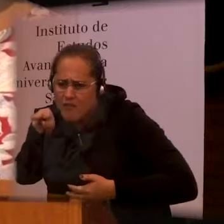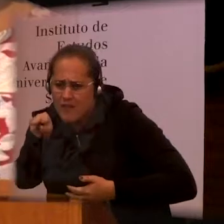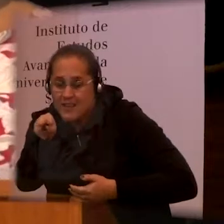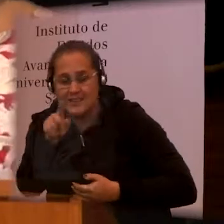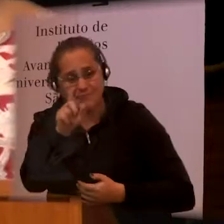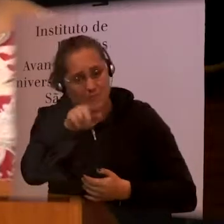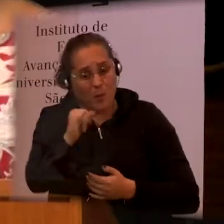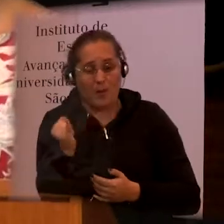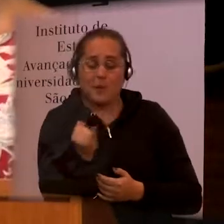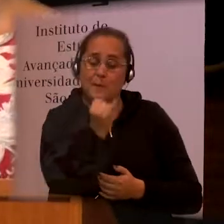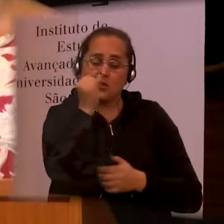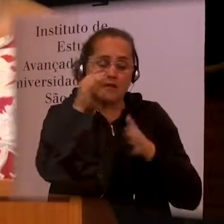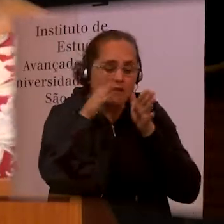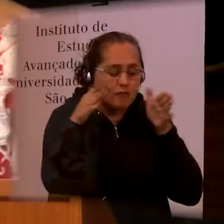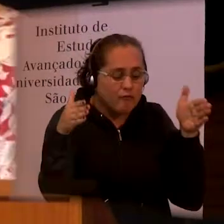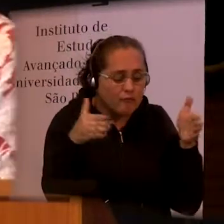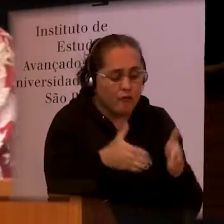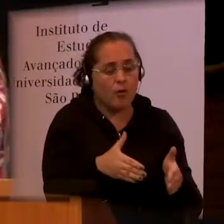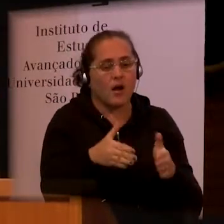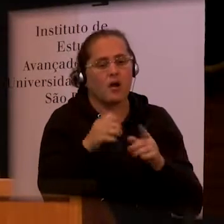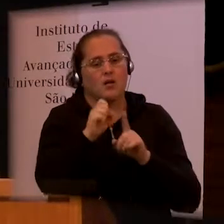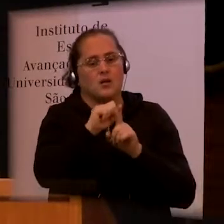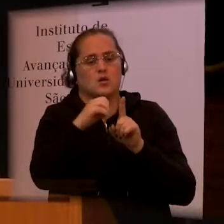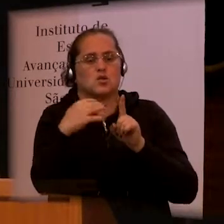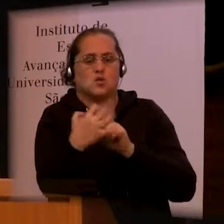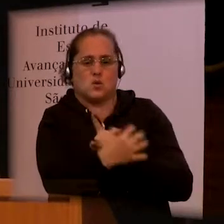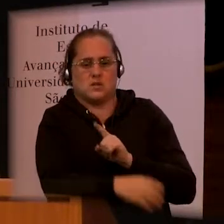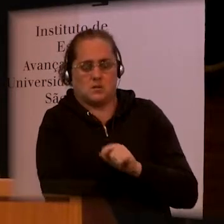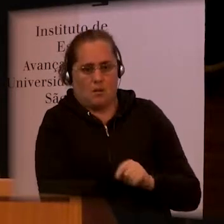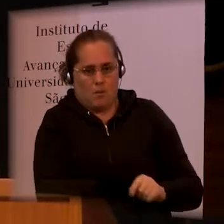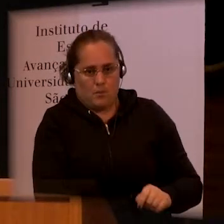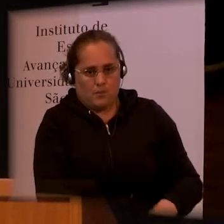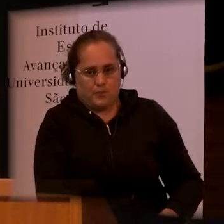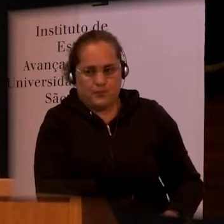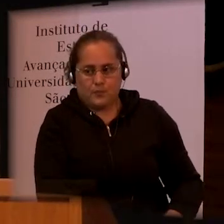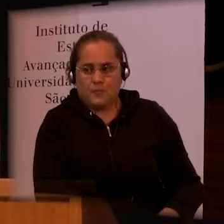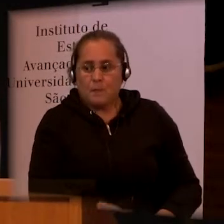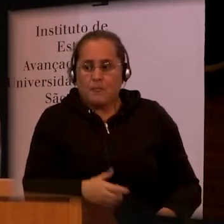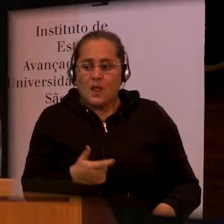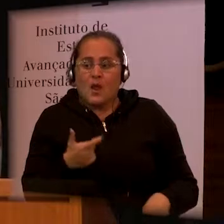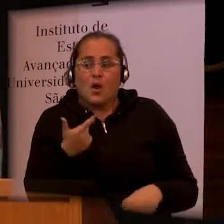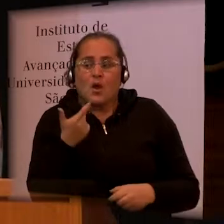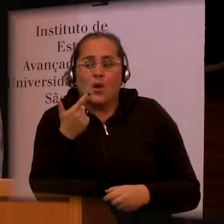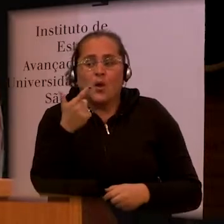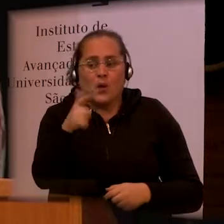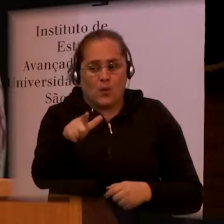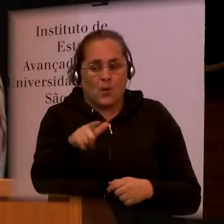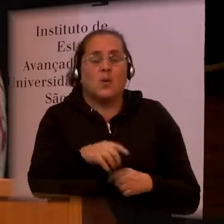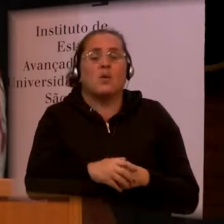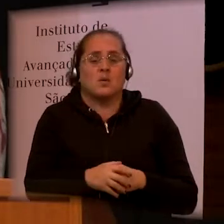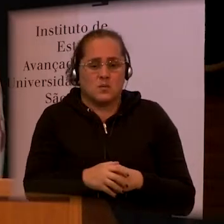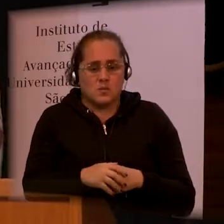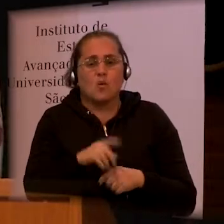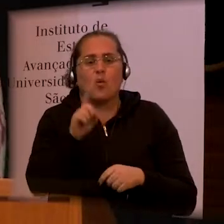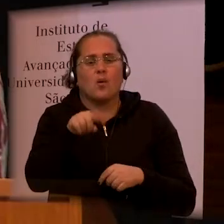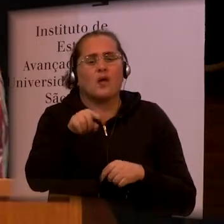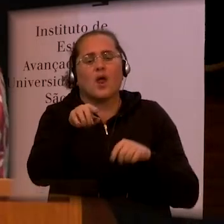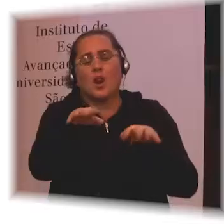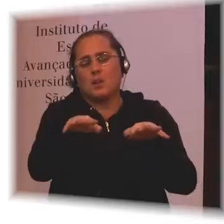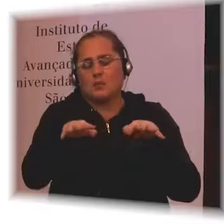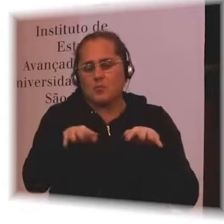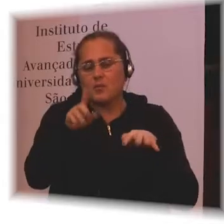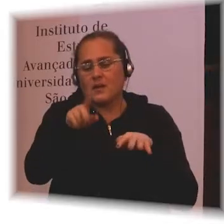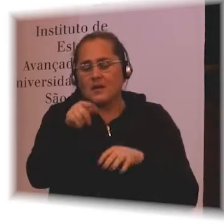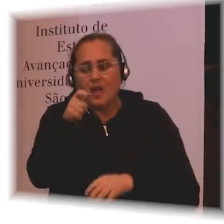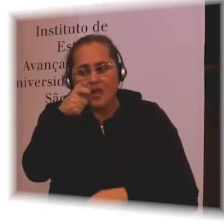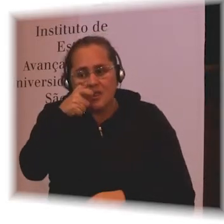And so one of the reasons why people in this room may be interested in disability is because many of the health